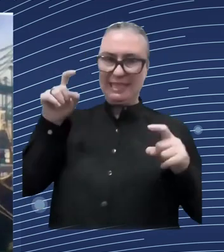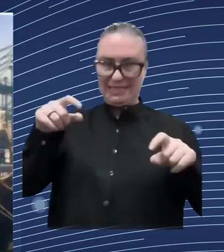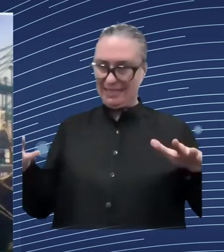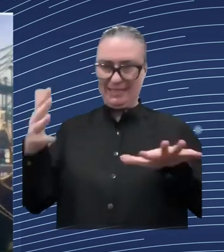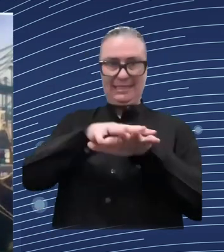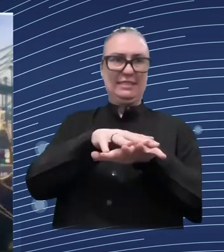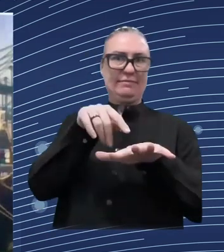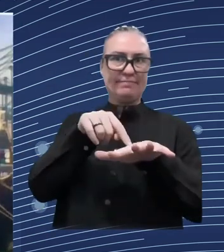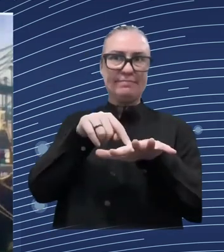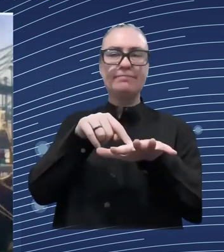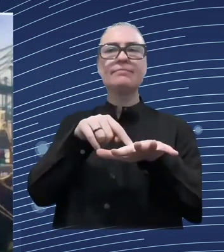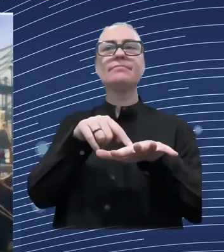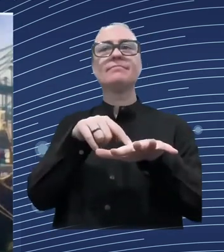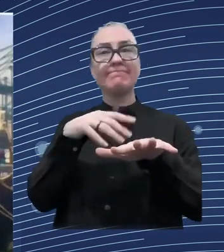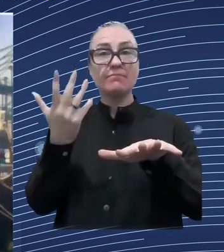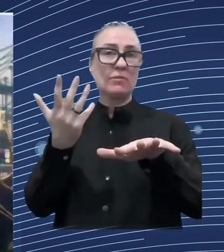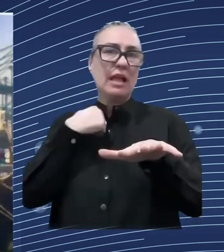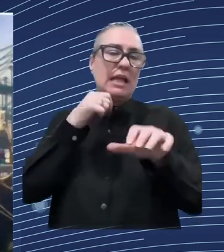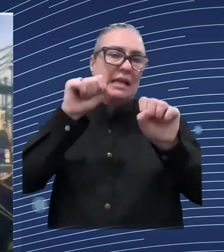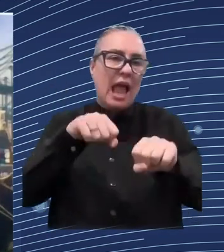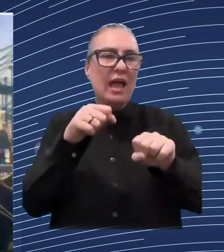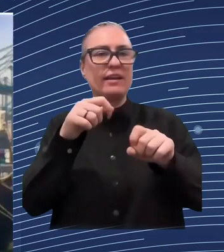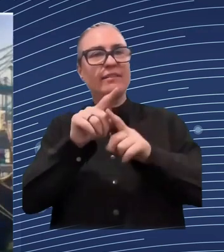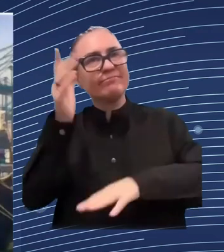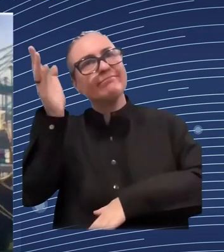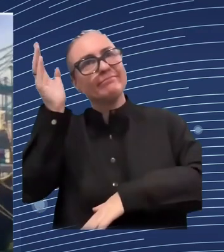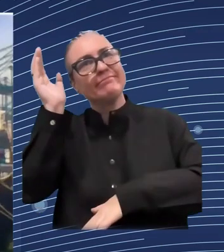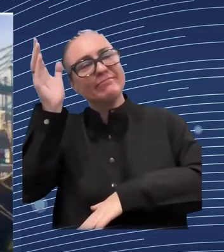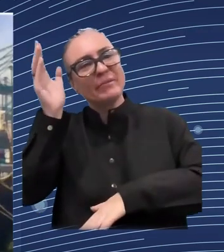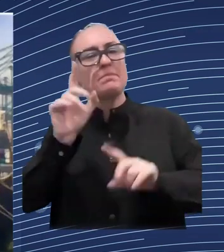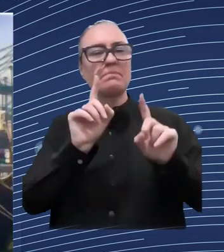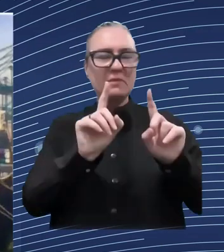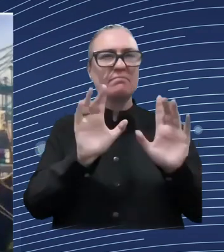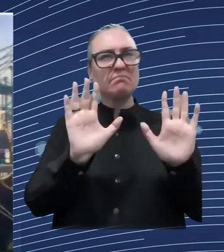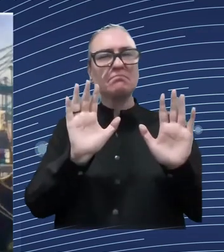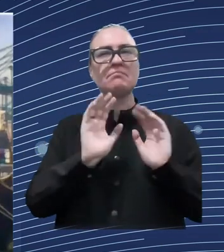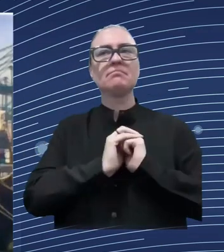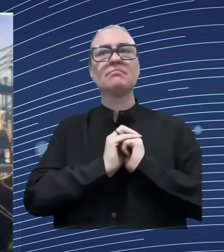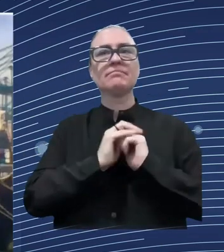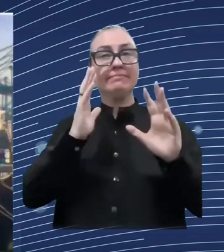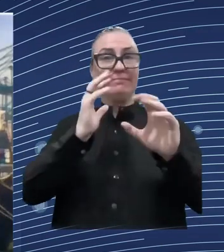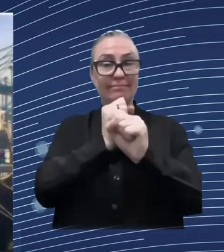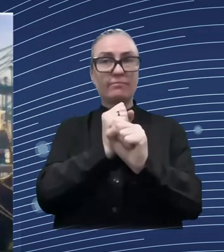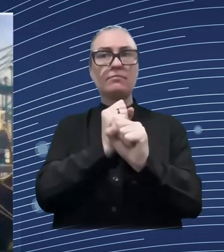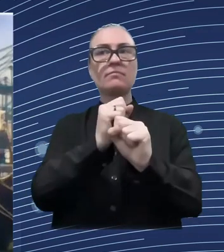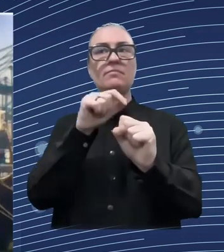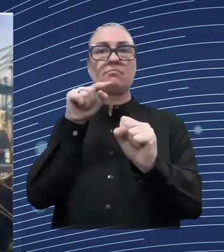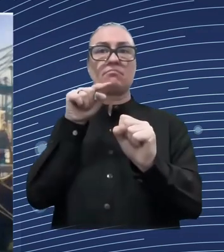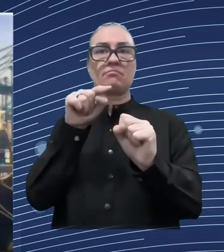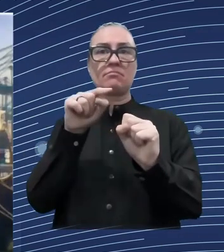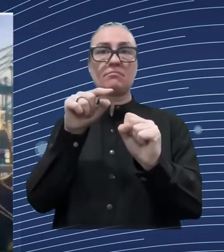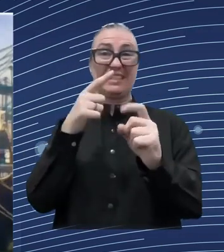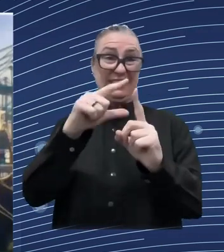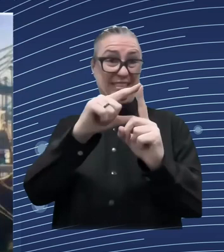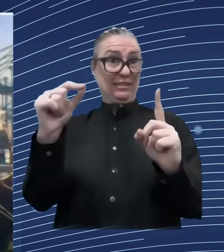both from providing jobs but also from keeping the economy going here during the attacks the digital sector has not just been very